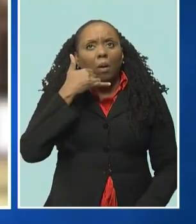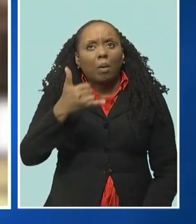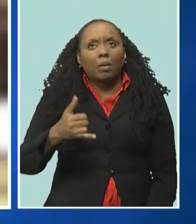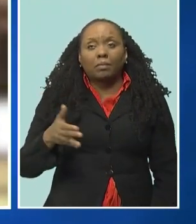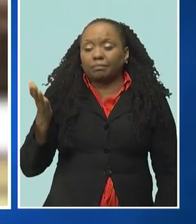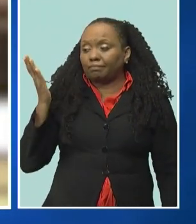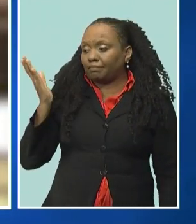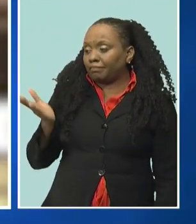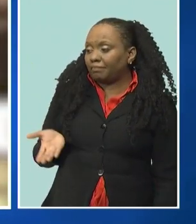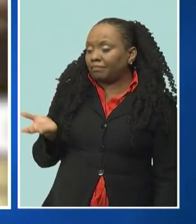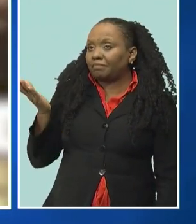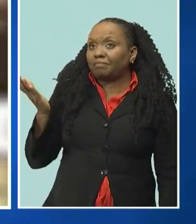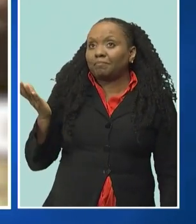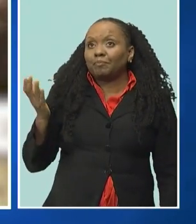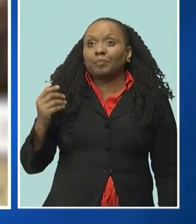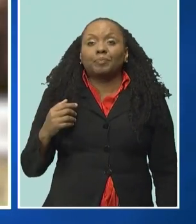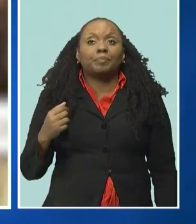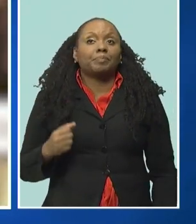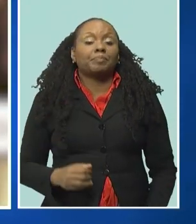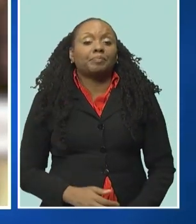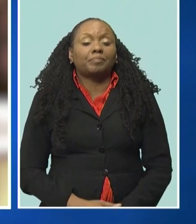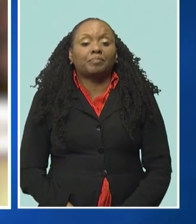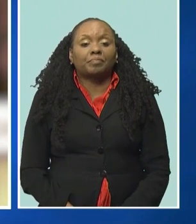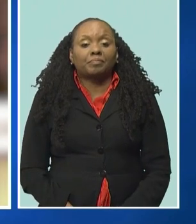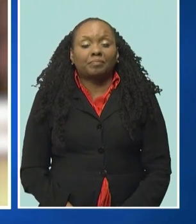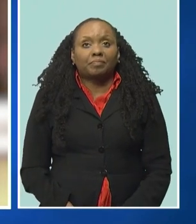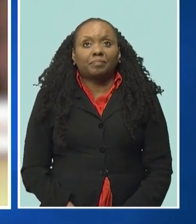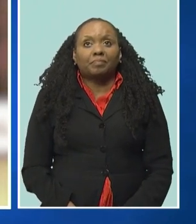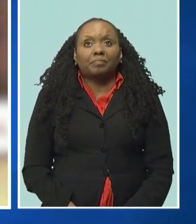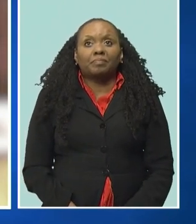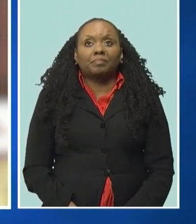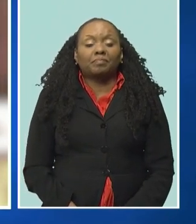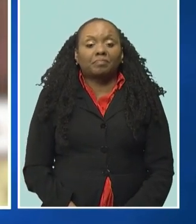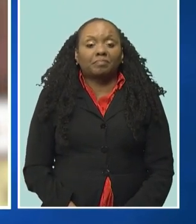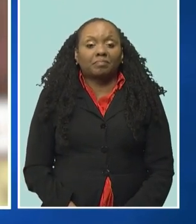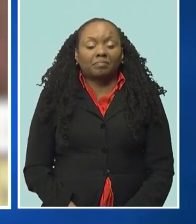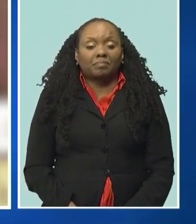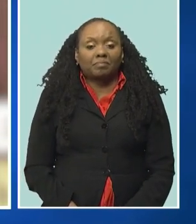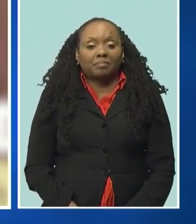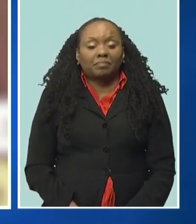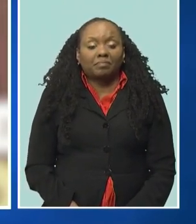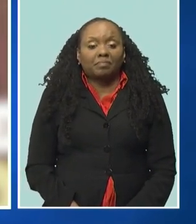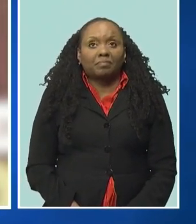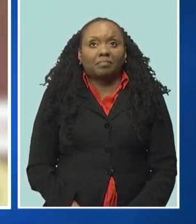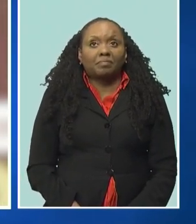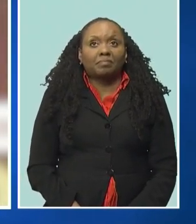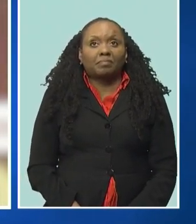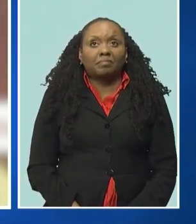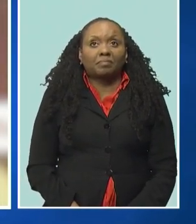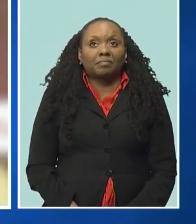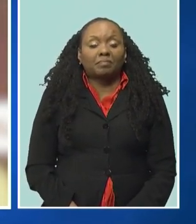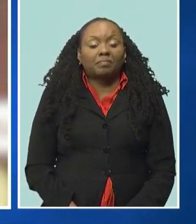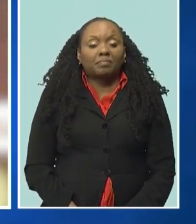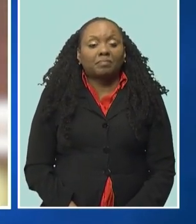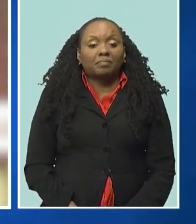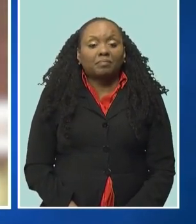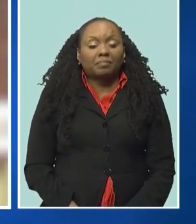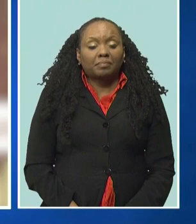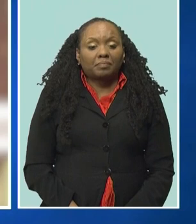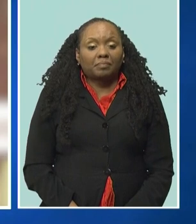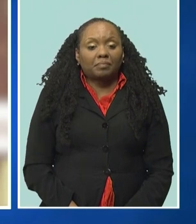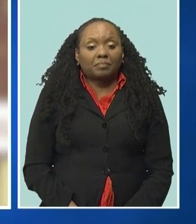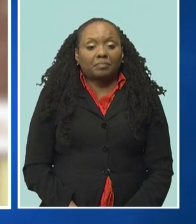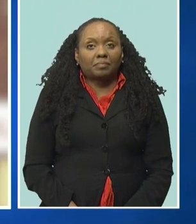535-3878-932-7413 or 256